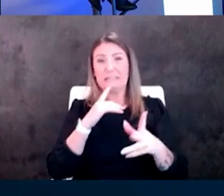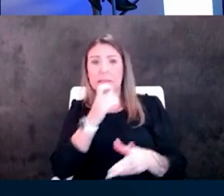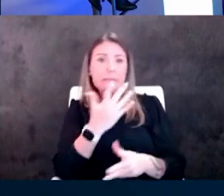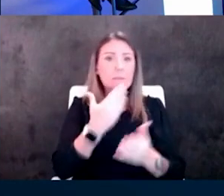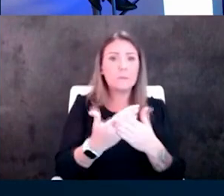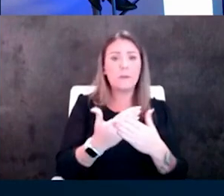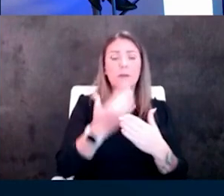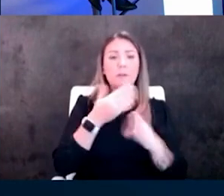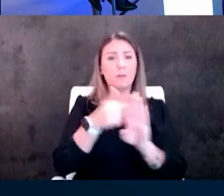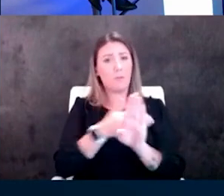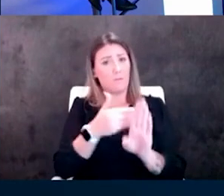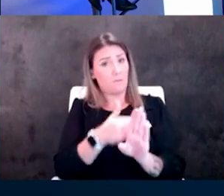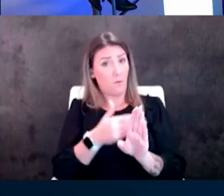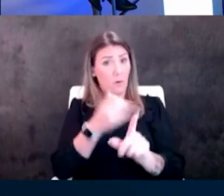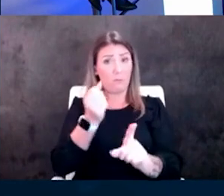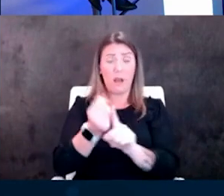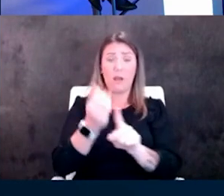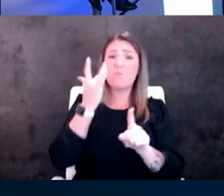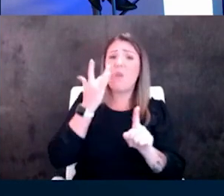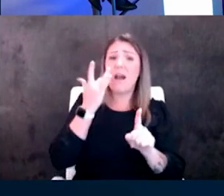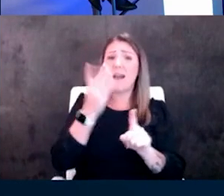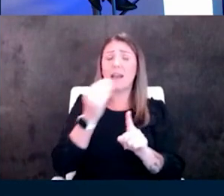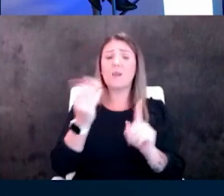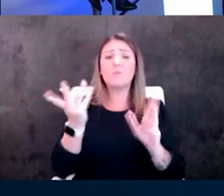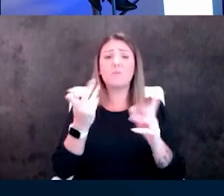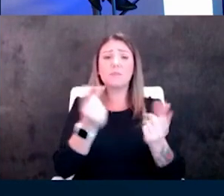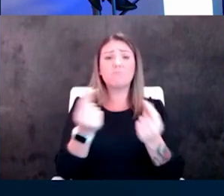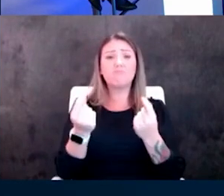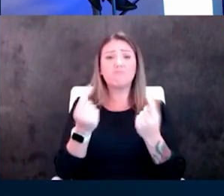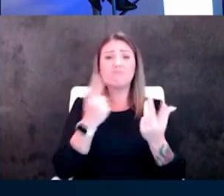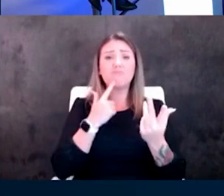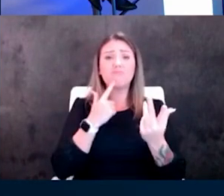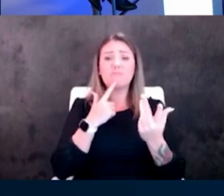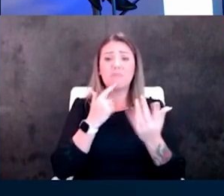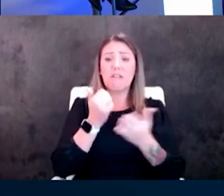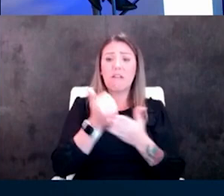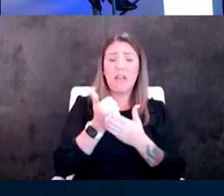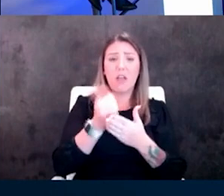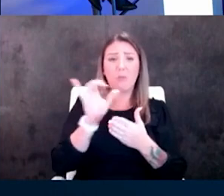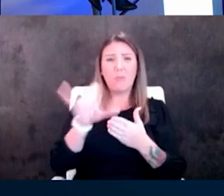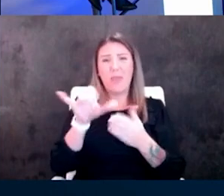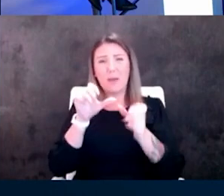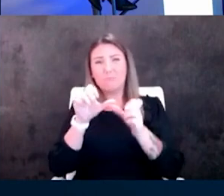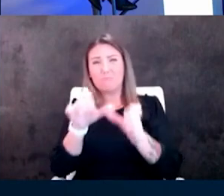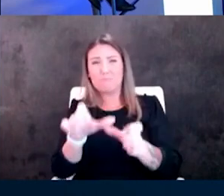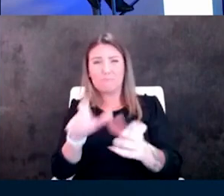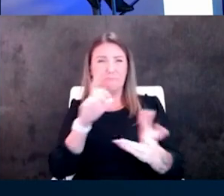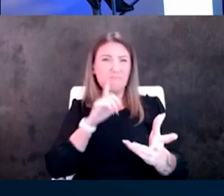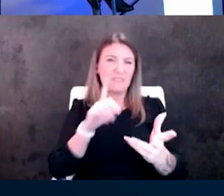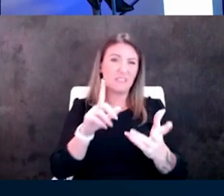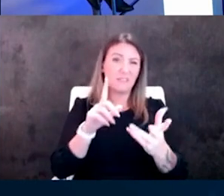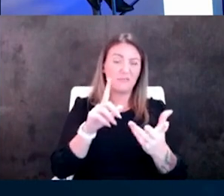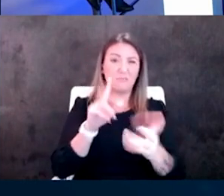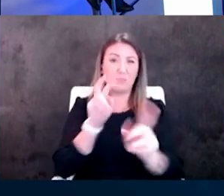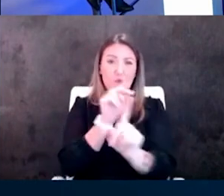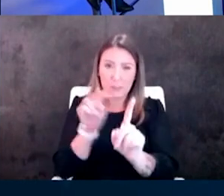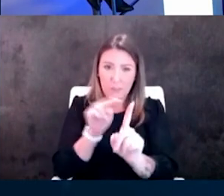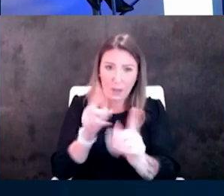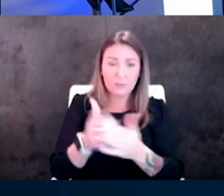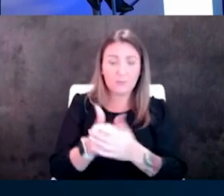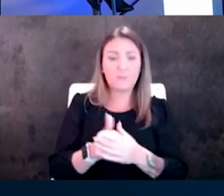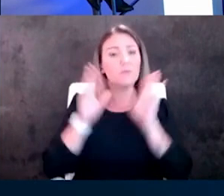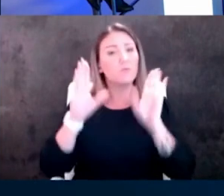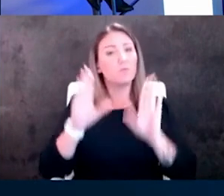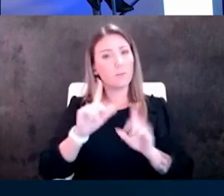that be and what is being done to counter that long-standing trend that's a great question and certainly some a struggle we